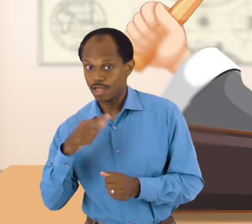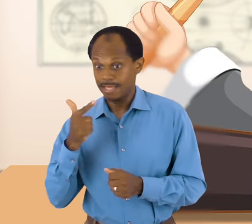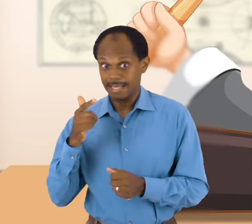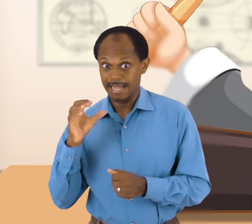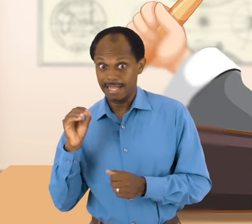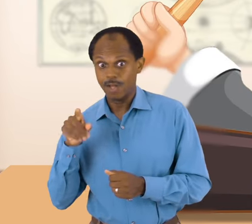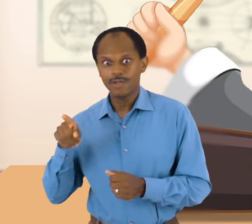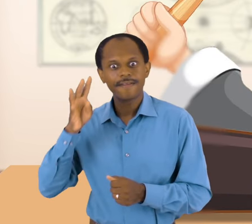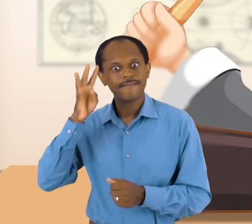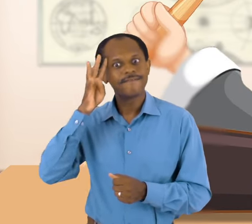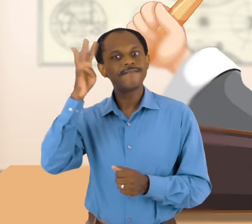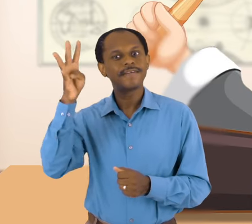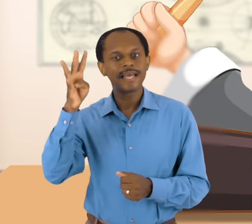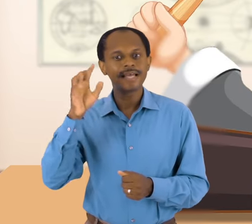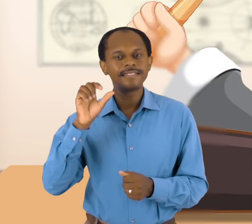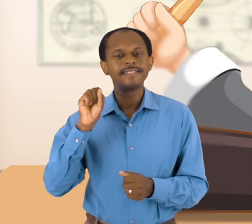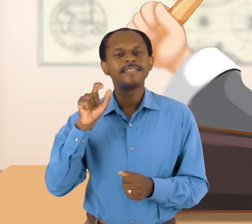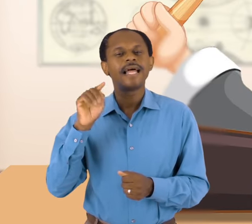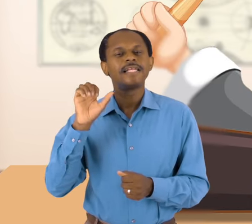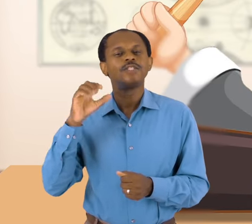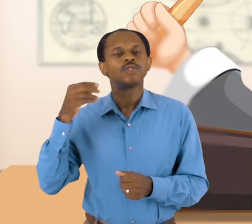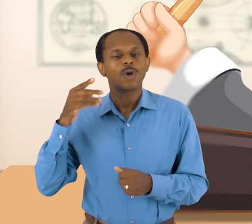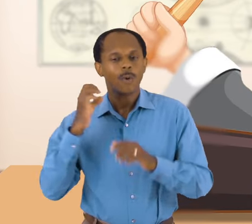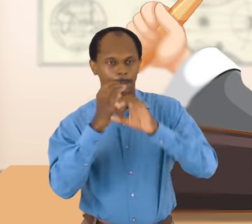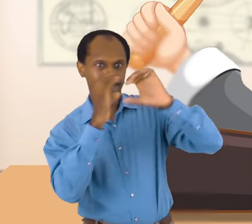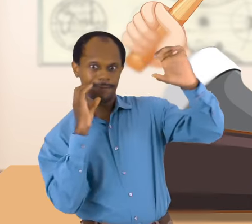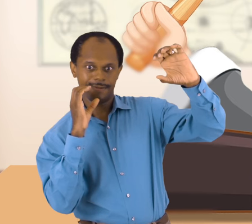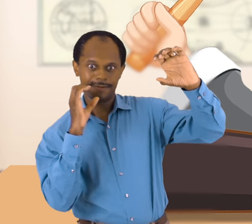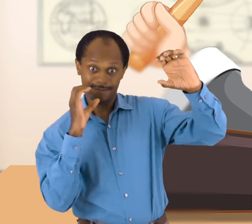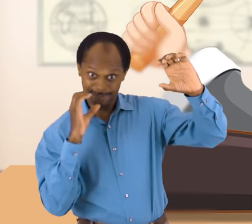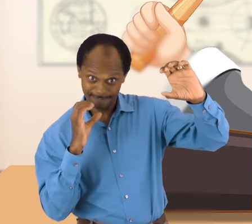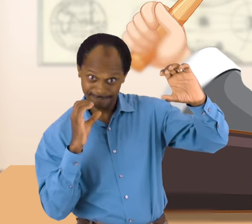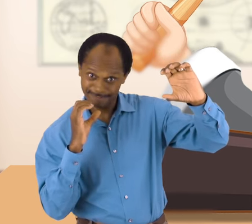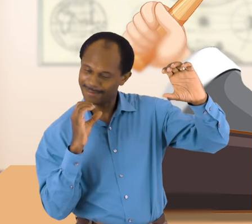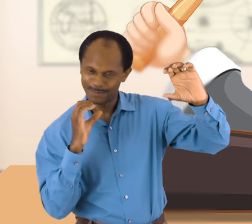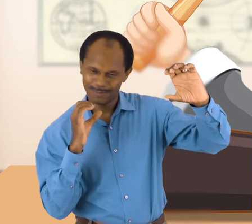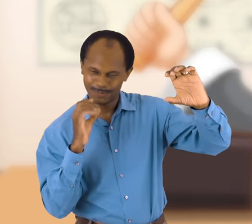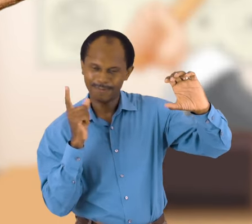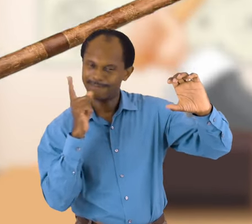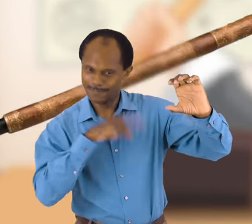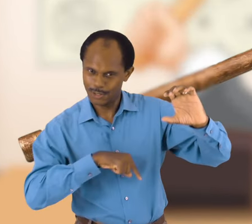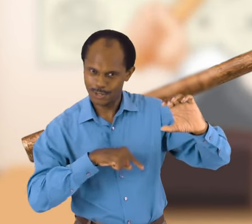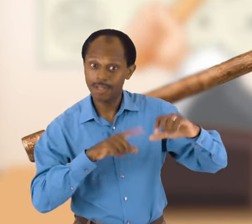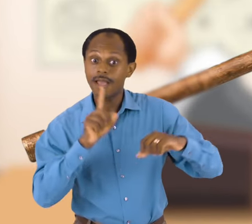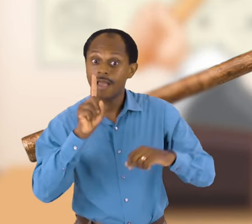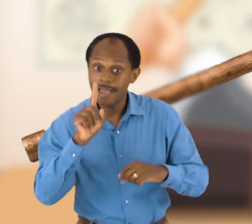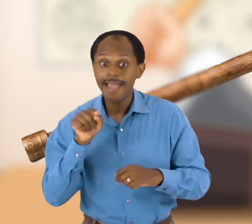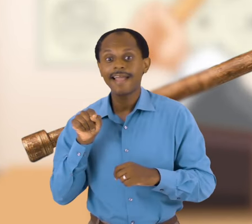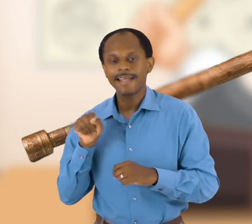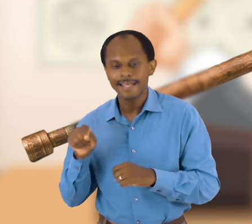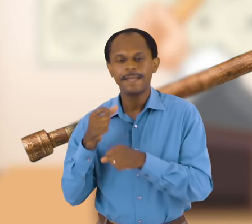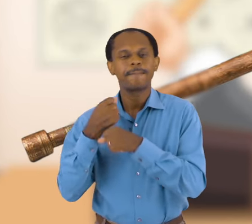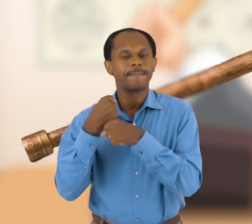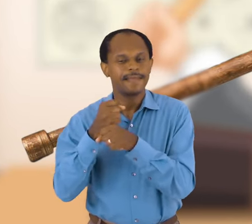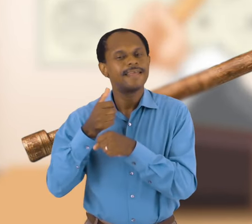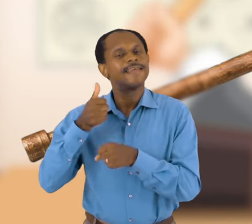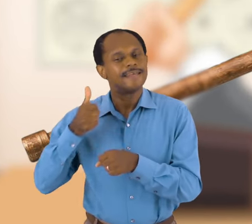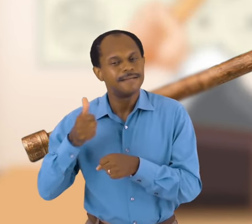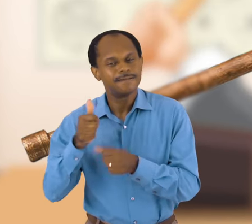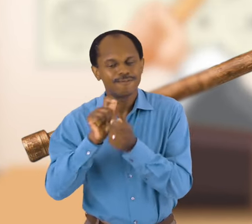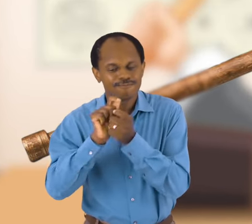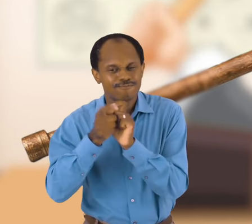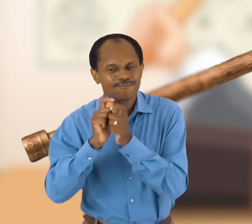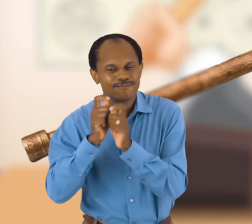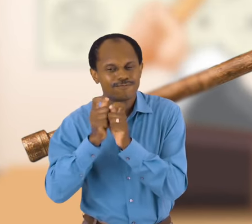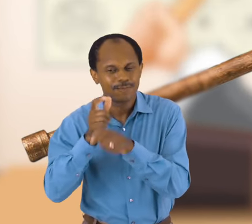Galileo invented the telescope. False. But he did improve on the design and